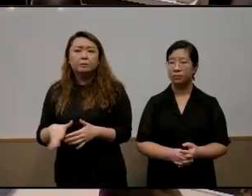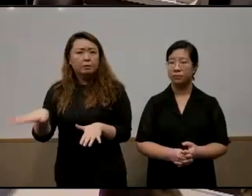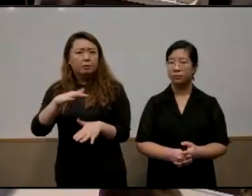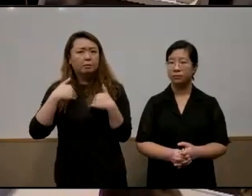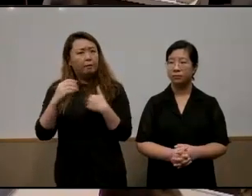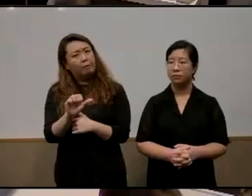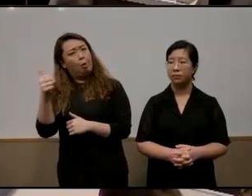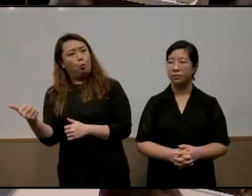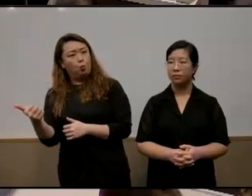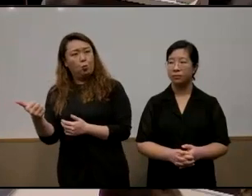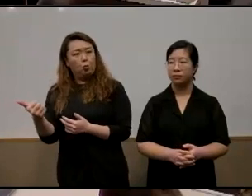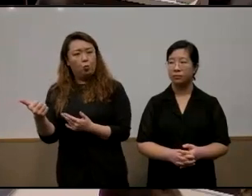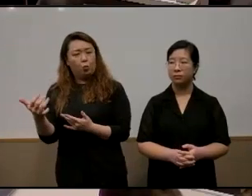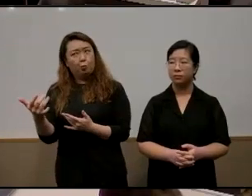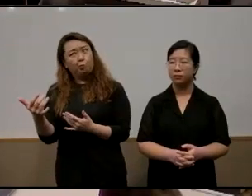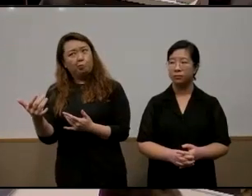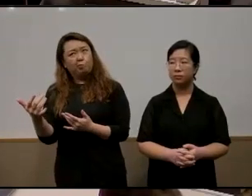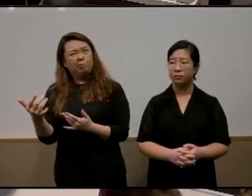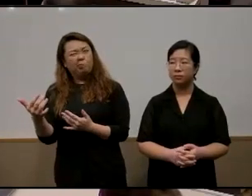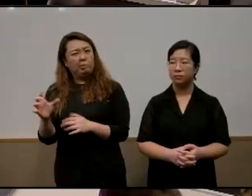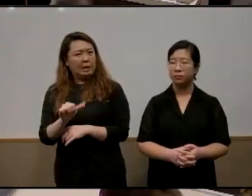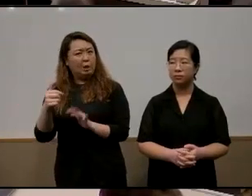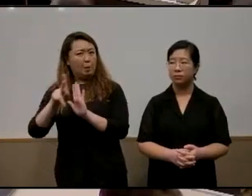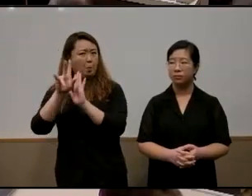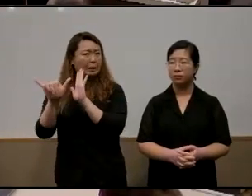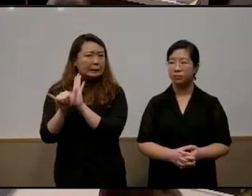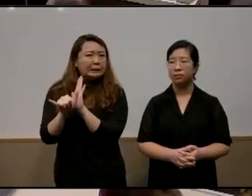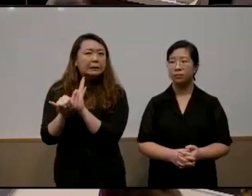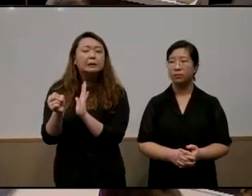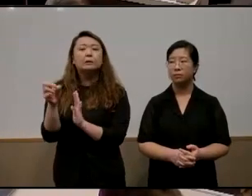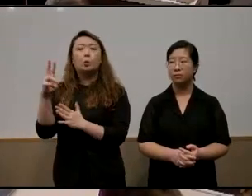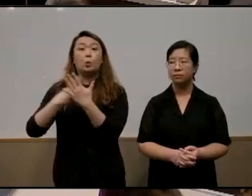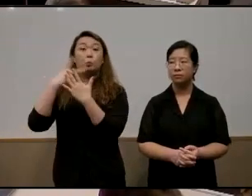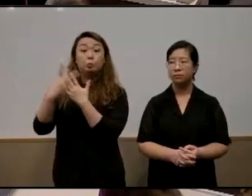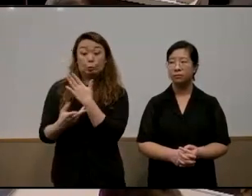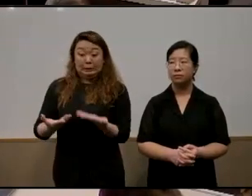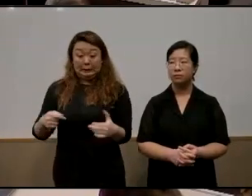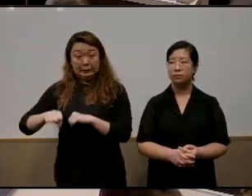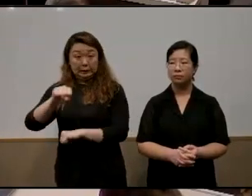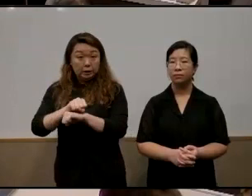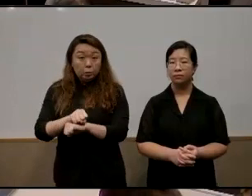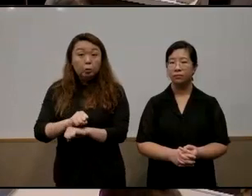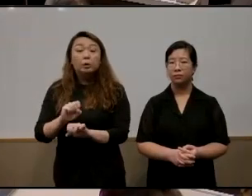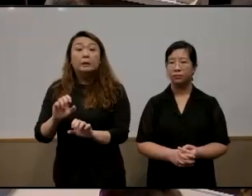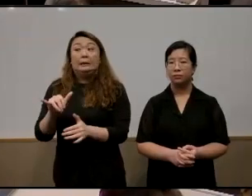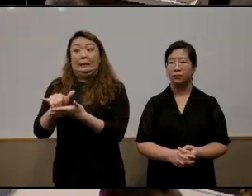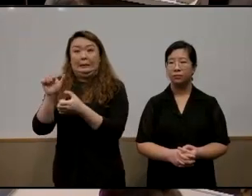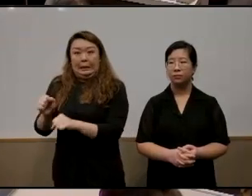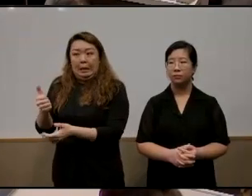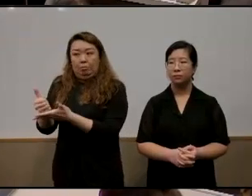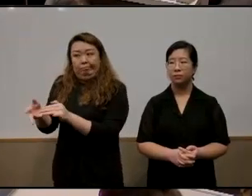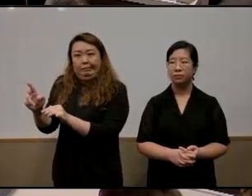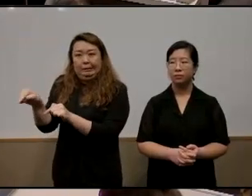other kind of um policies uh or programs that we have in singapore that actually help to entrench the benefits